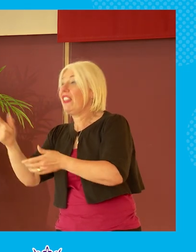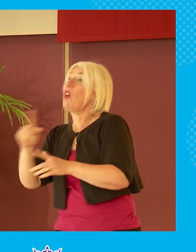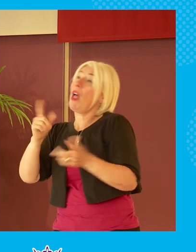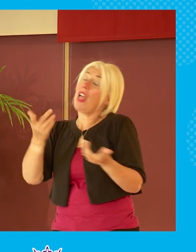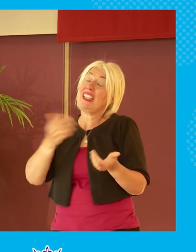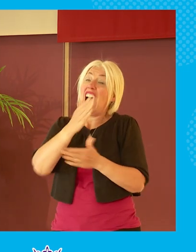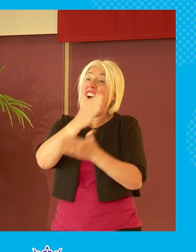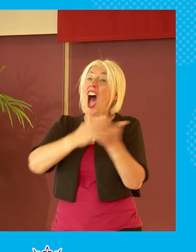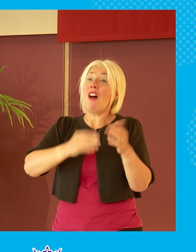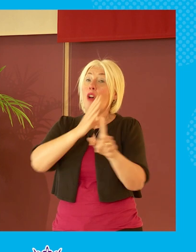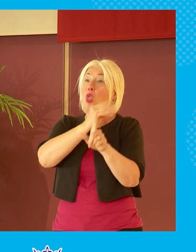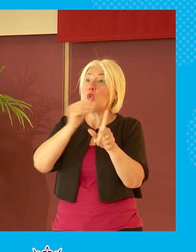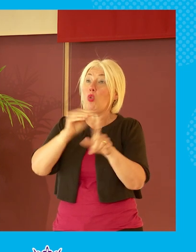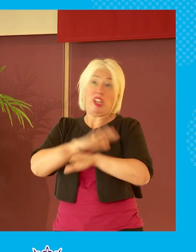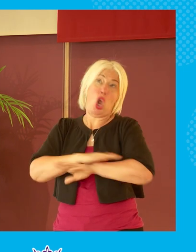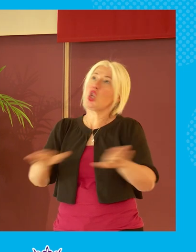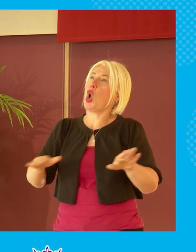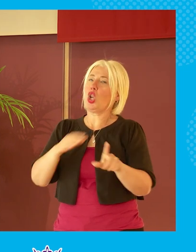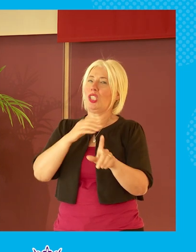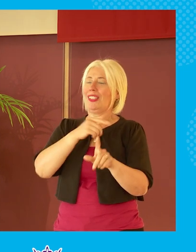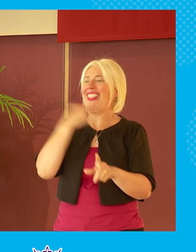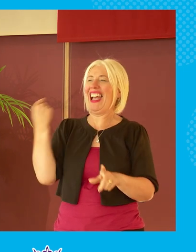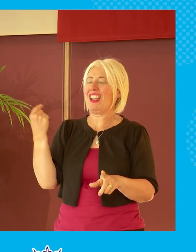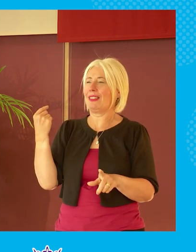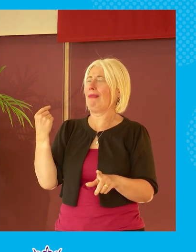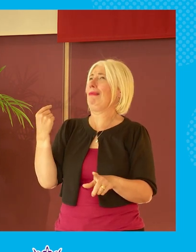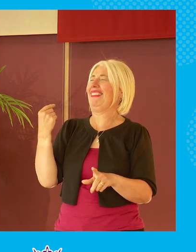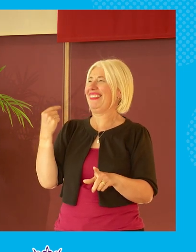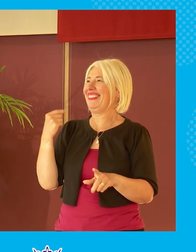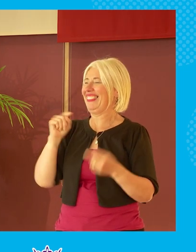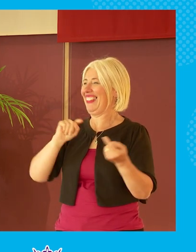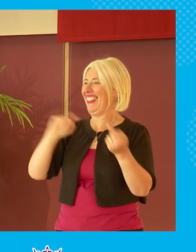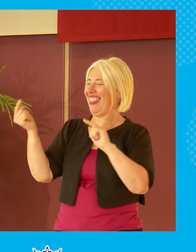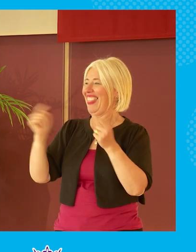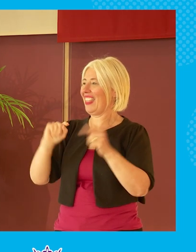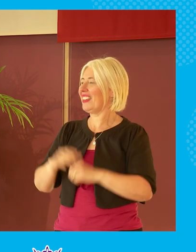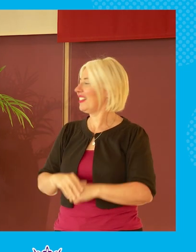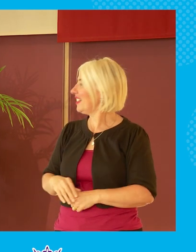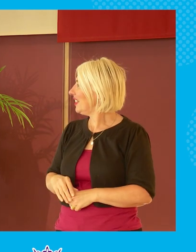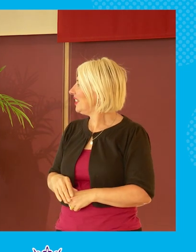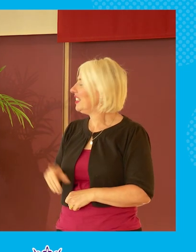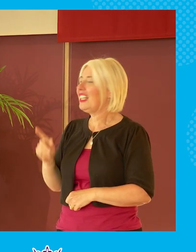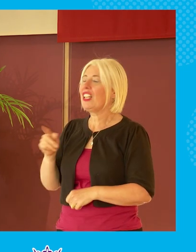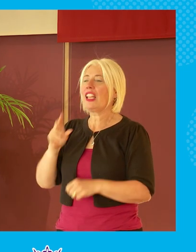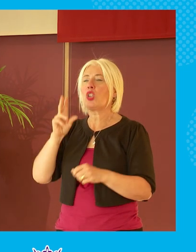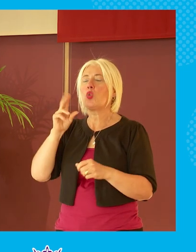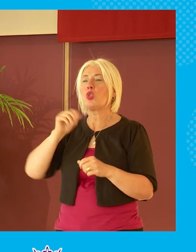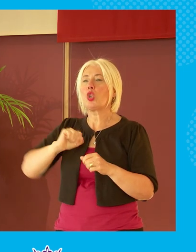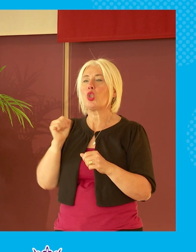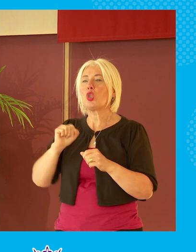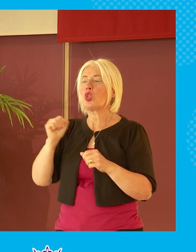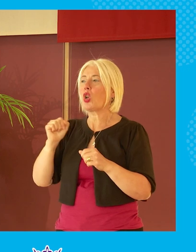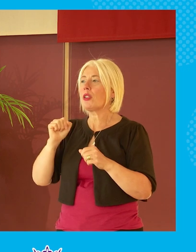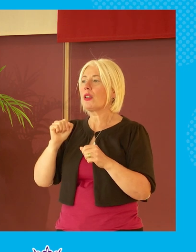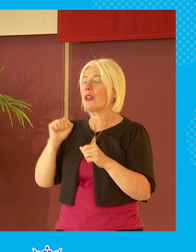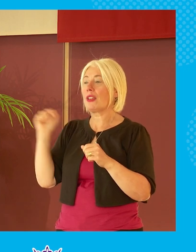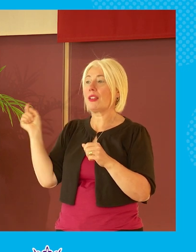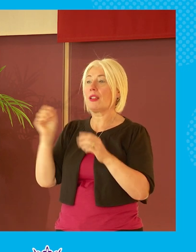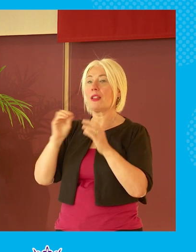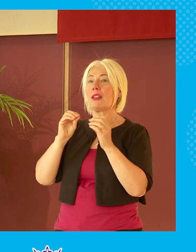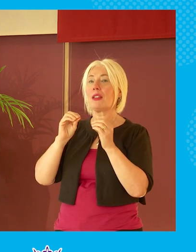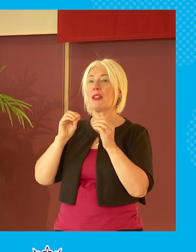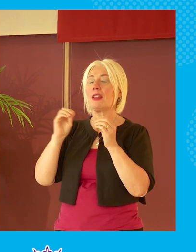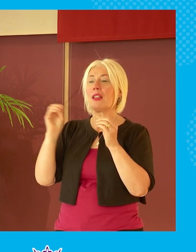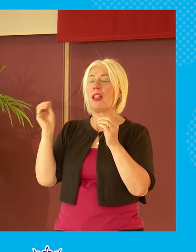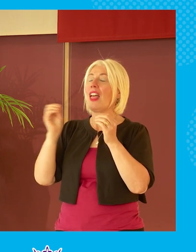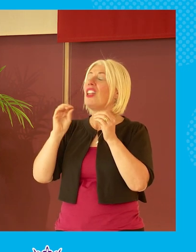so there are there are ways around it whether you're creative or not you use ulster scott's vernacular i try to use as much you know you're not allowed to call boris johnson a liar but i got away with calling him a